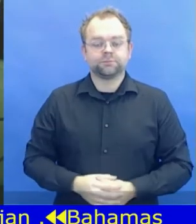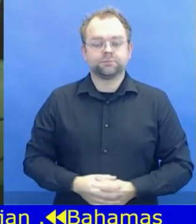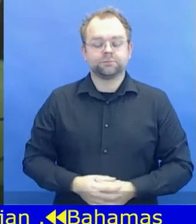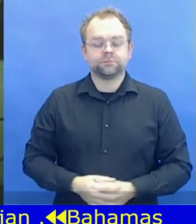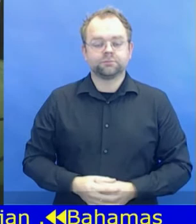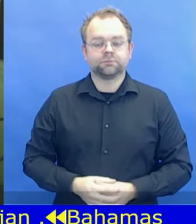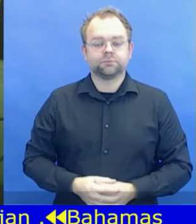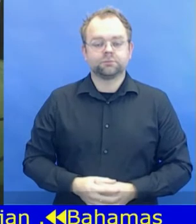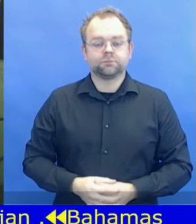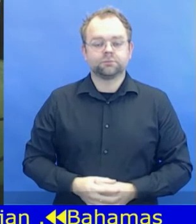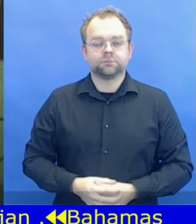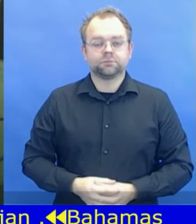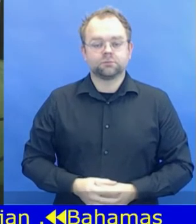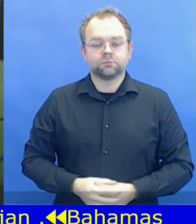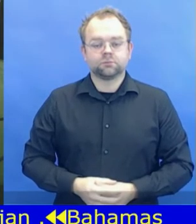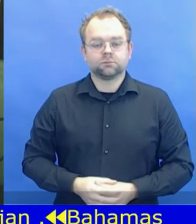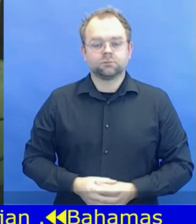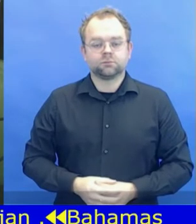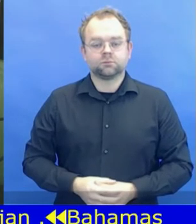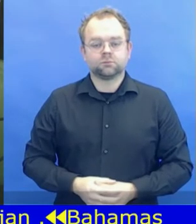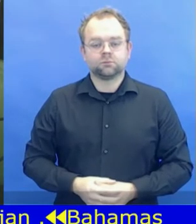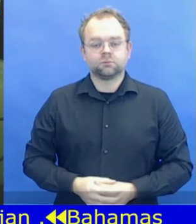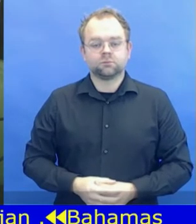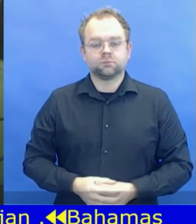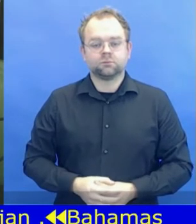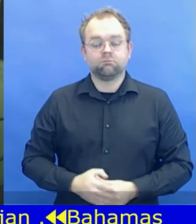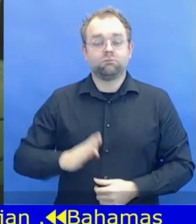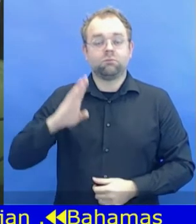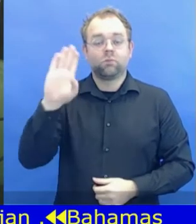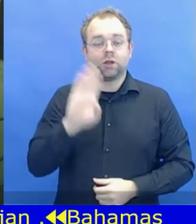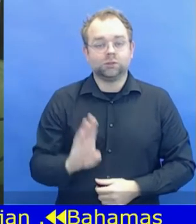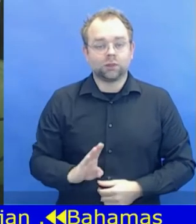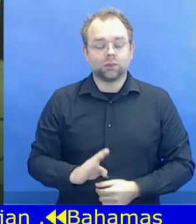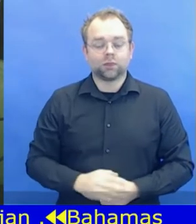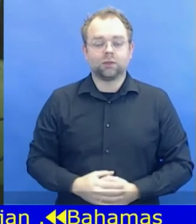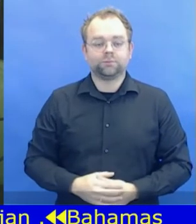Brunei Darussalam,